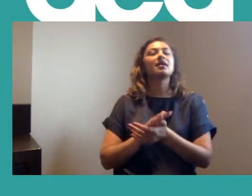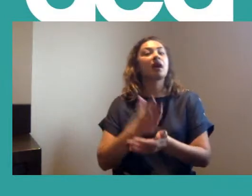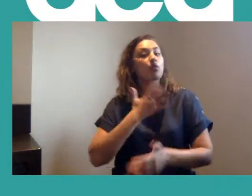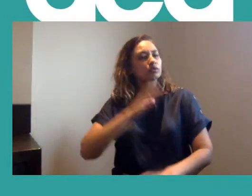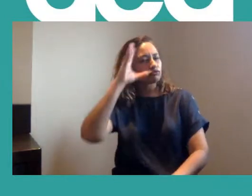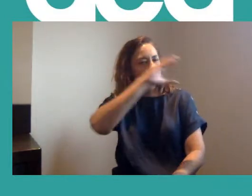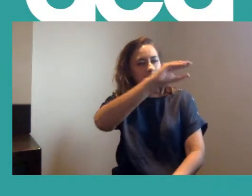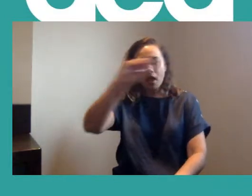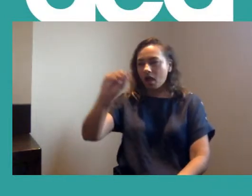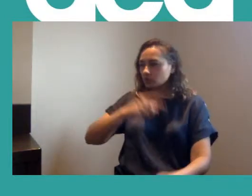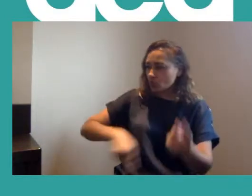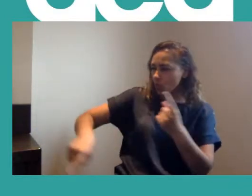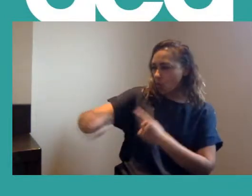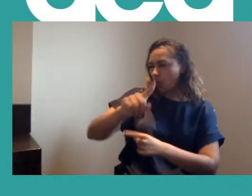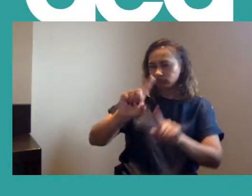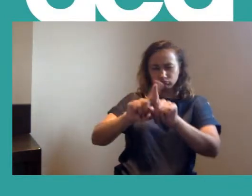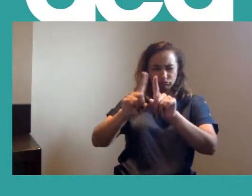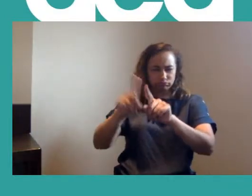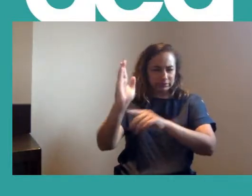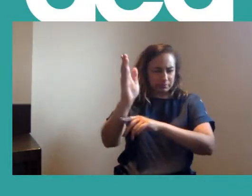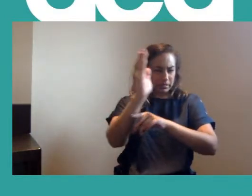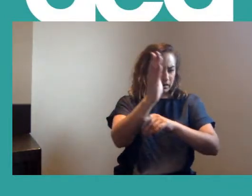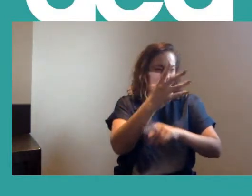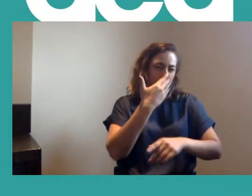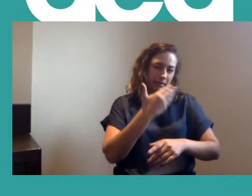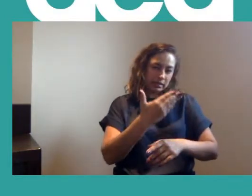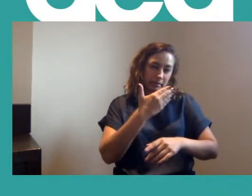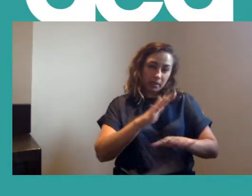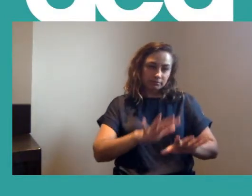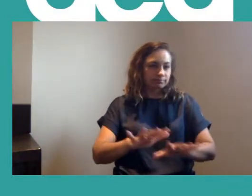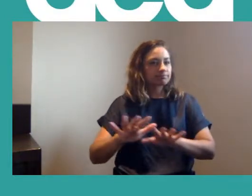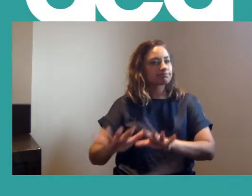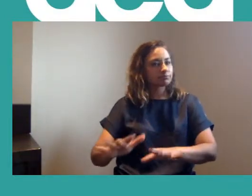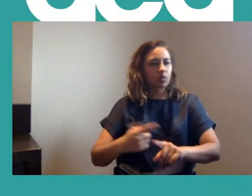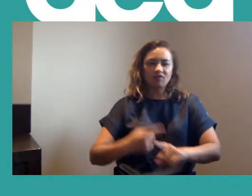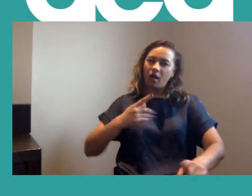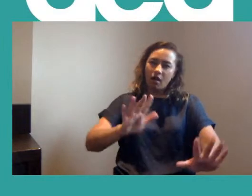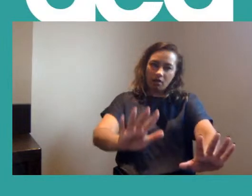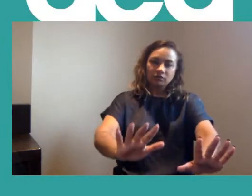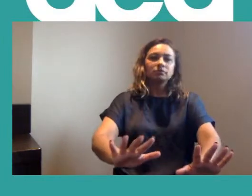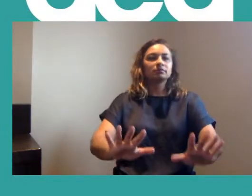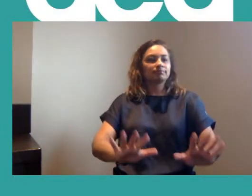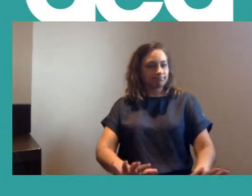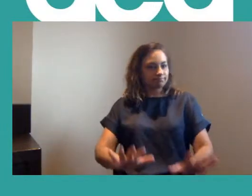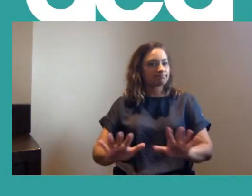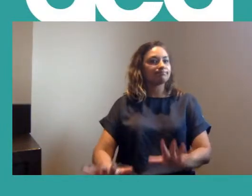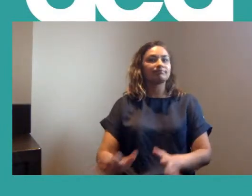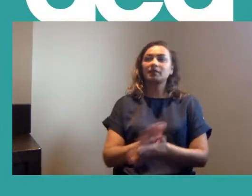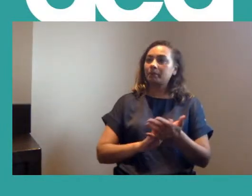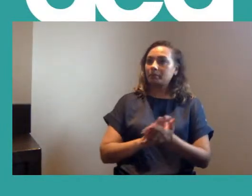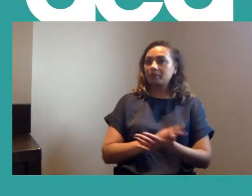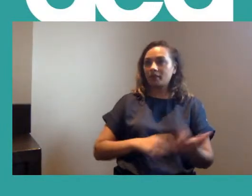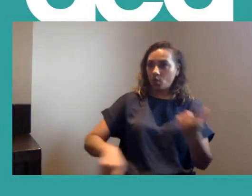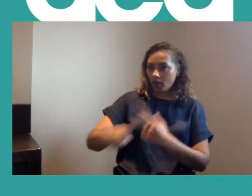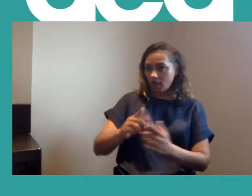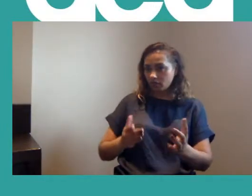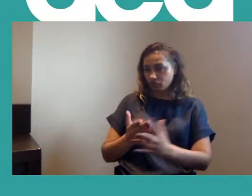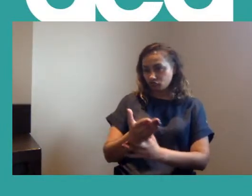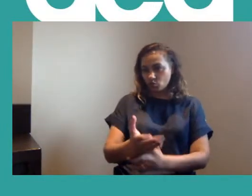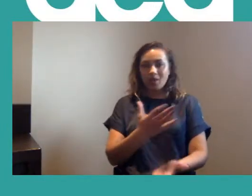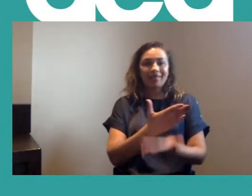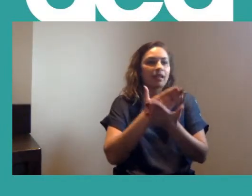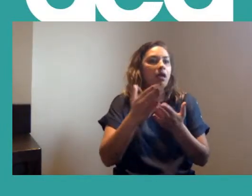remind all of our speakers to try and speak at a reasonably slow pace, so that everybody can access the